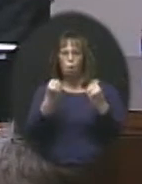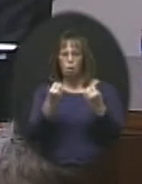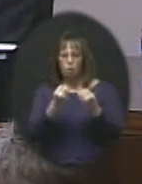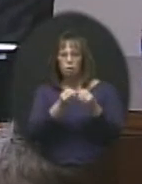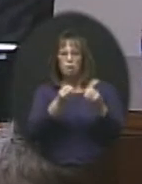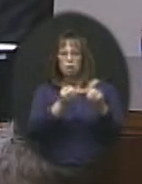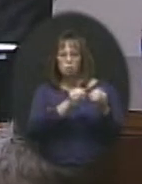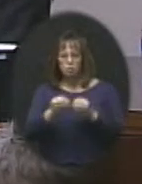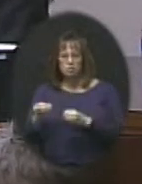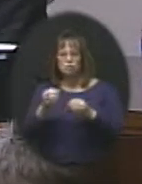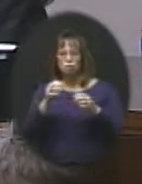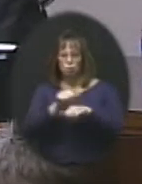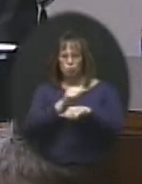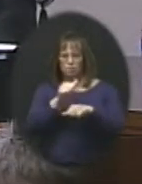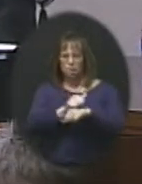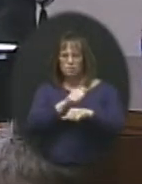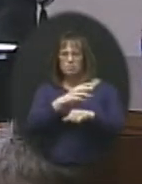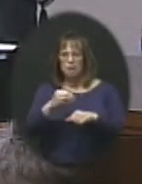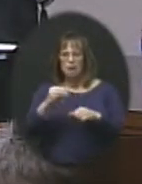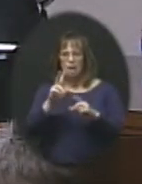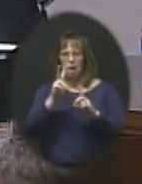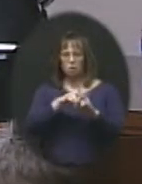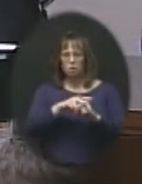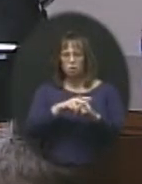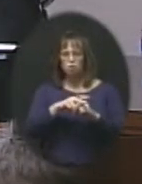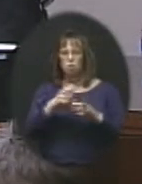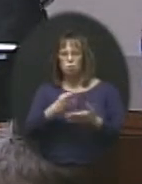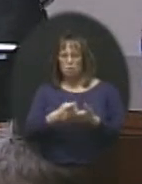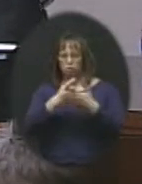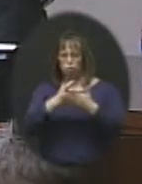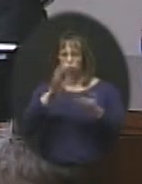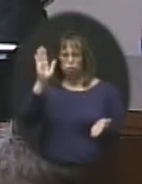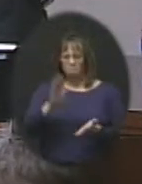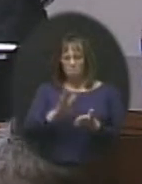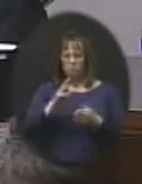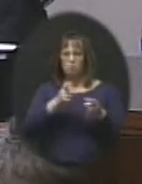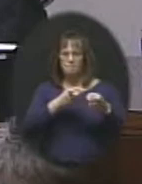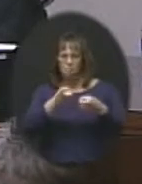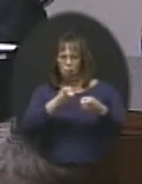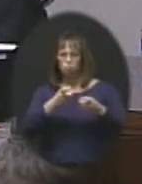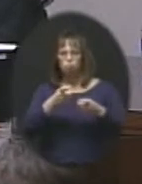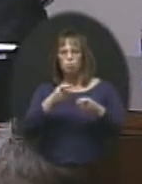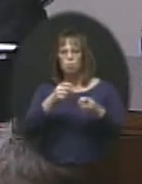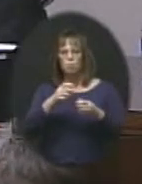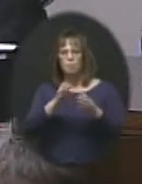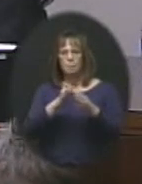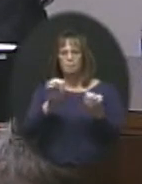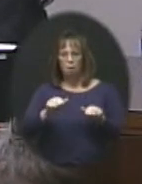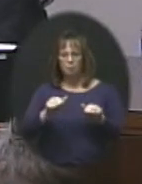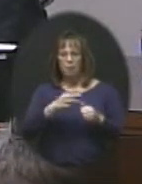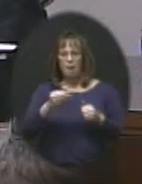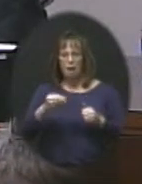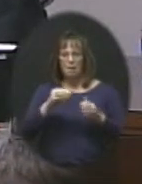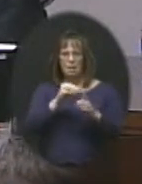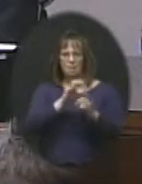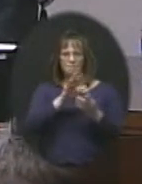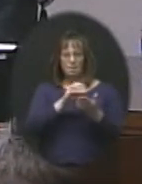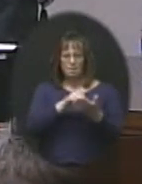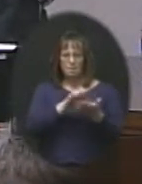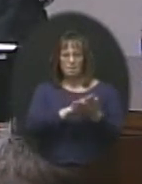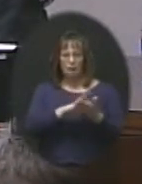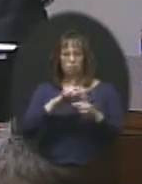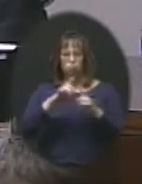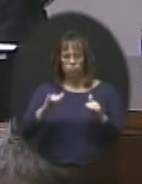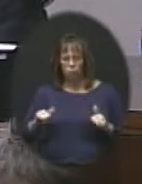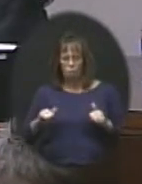followed by a coordinated and economical application of resources to minimize, monitor, control the probability and or impact, so on and so